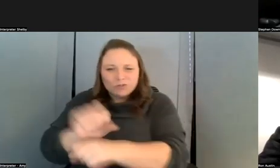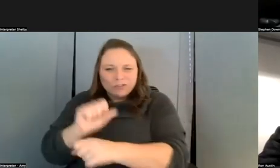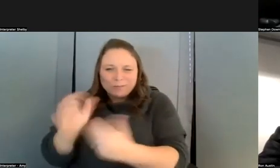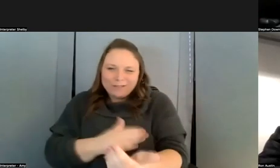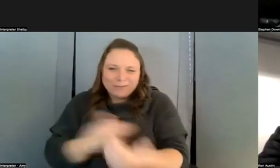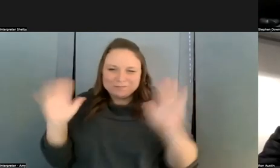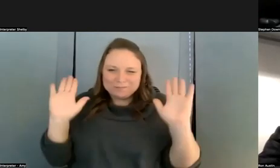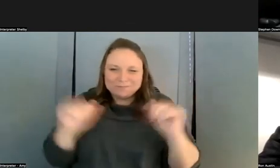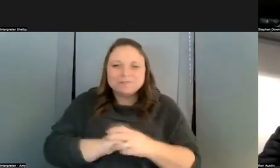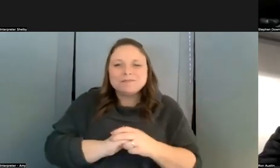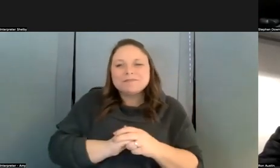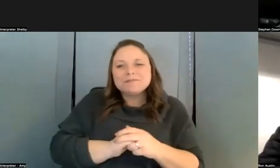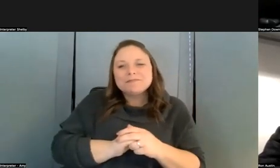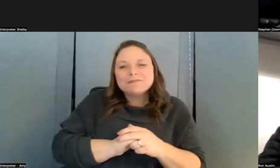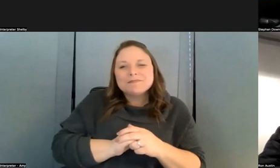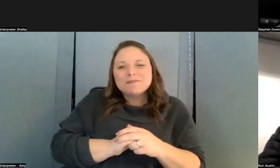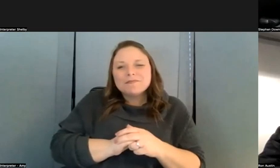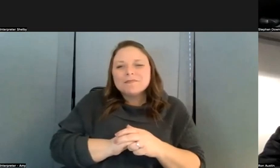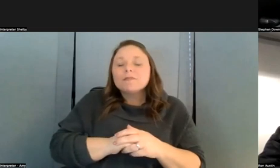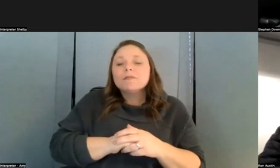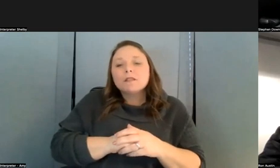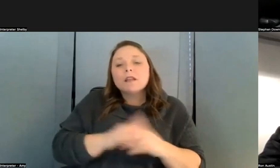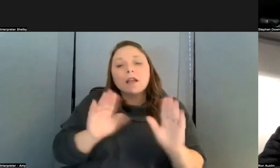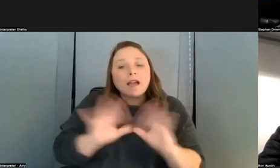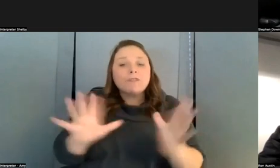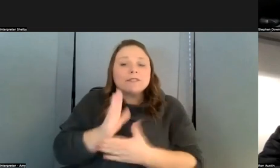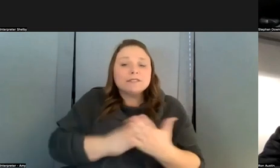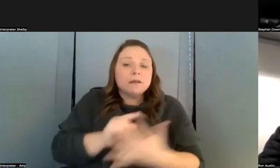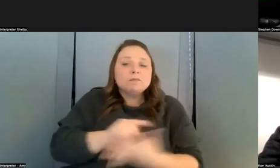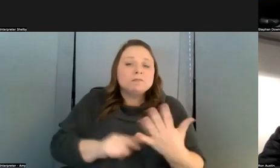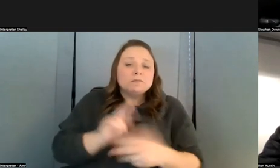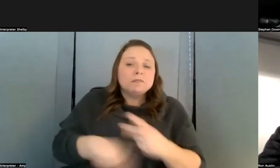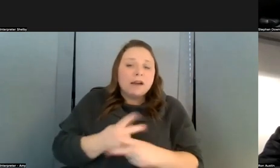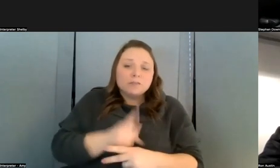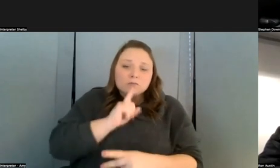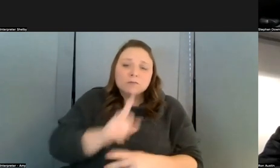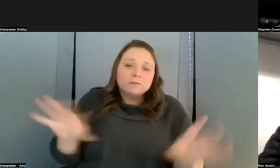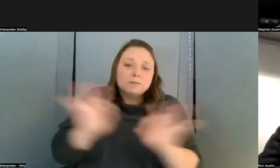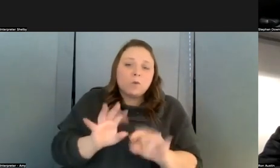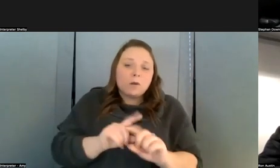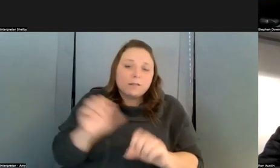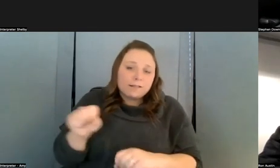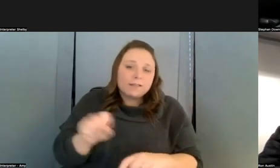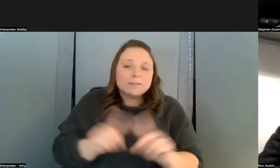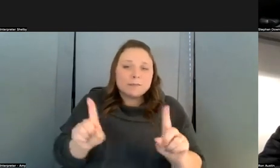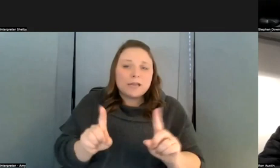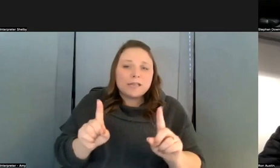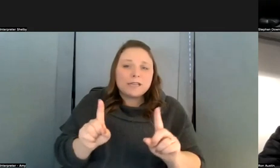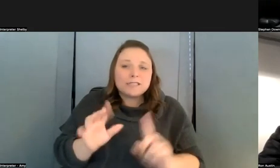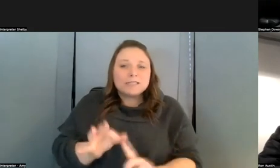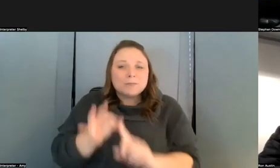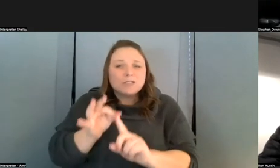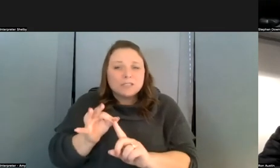there's certainly you know there's certainly the the utilitarian value um you know particularly in a world